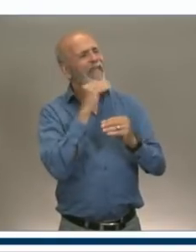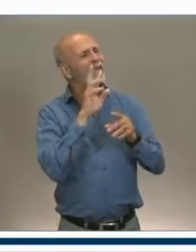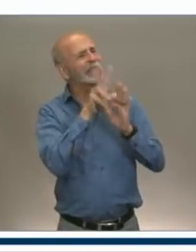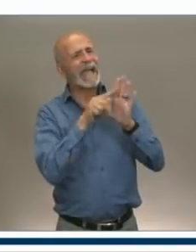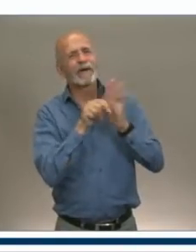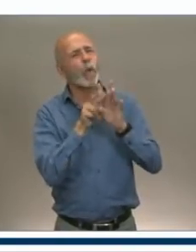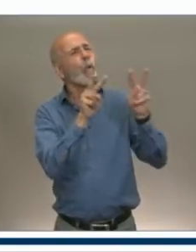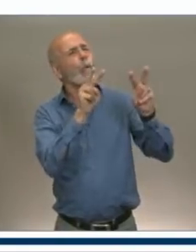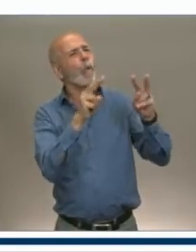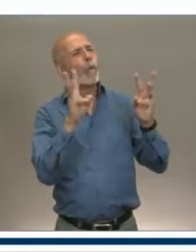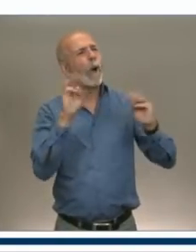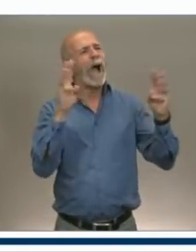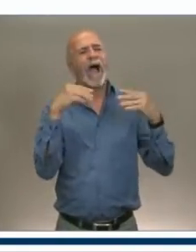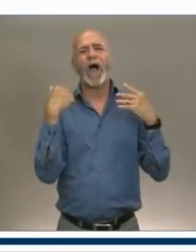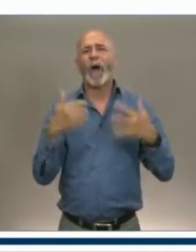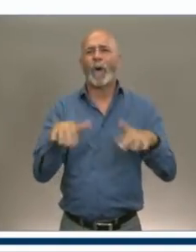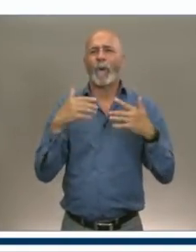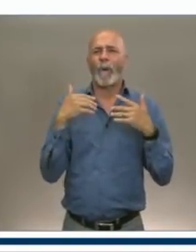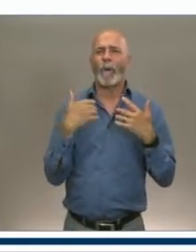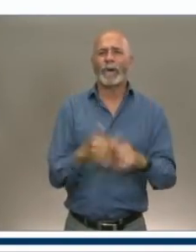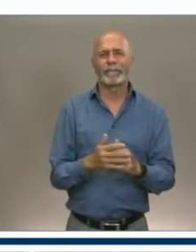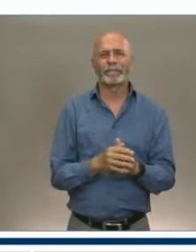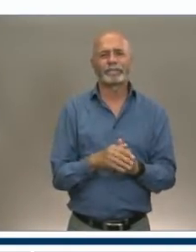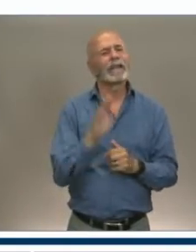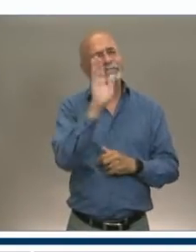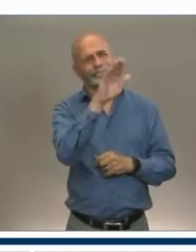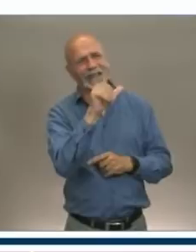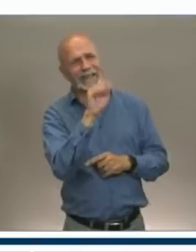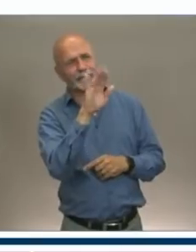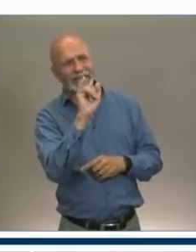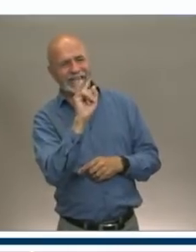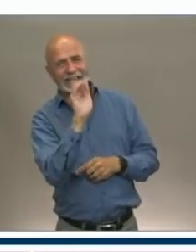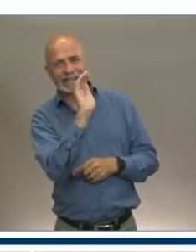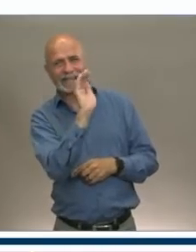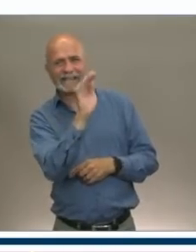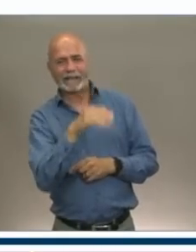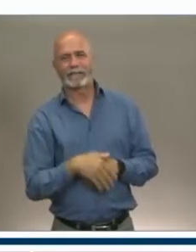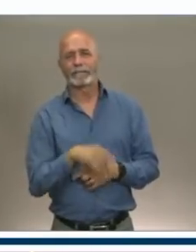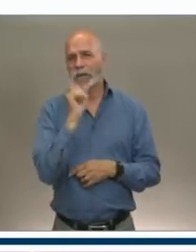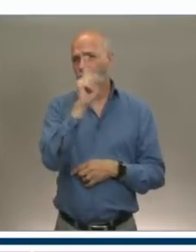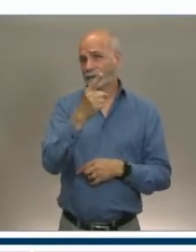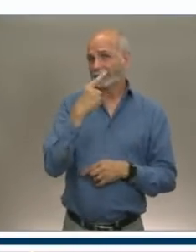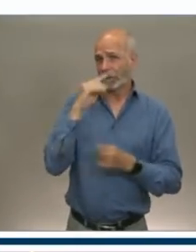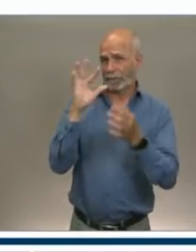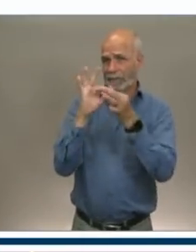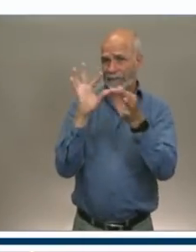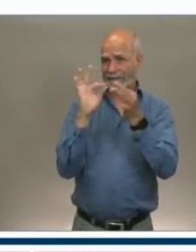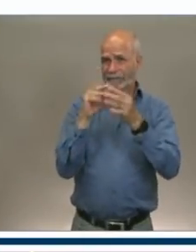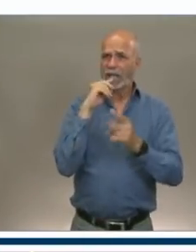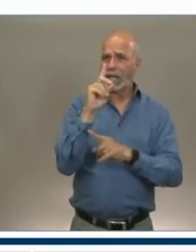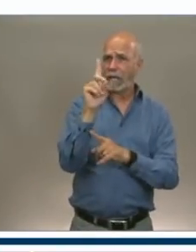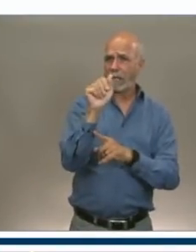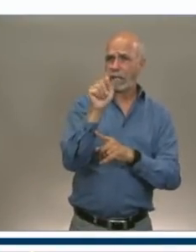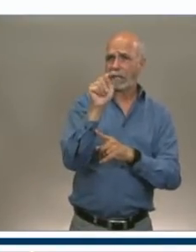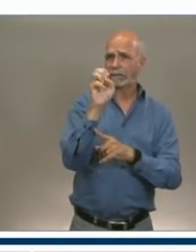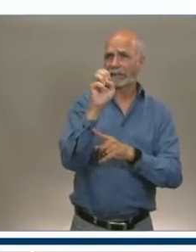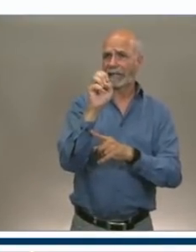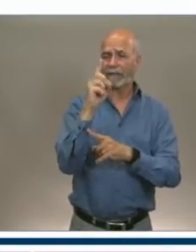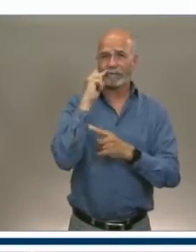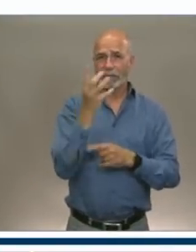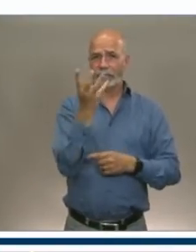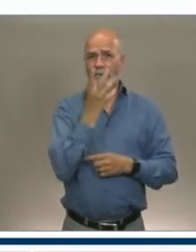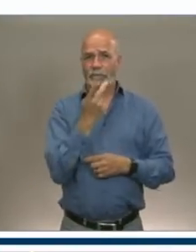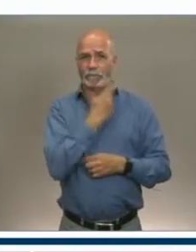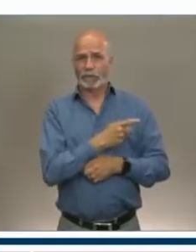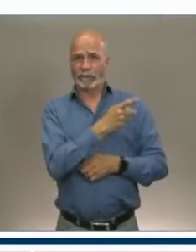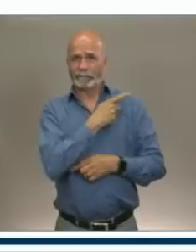I guess, Minister, I'm just wondering, you've set some dates with regards to, you know, the Atlantic bubble and then potentially